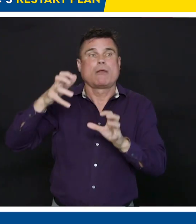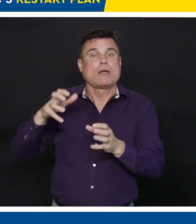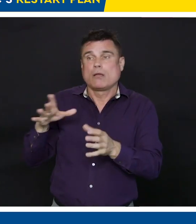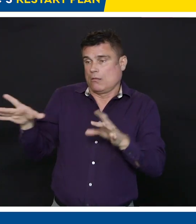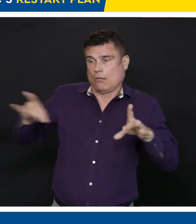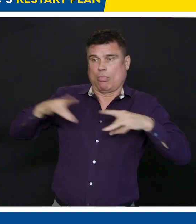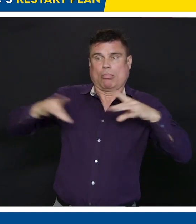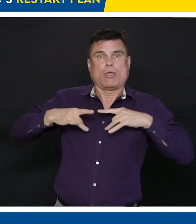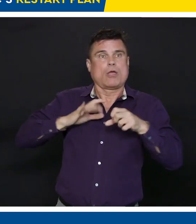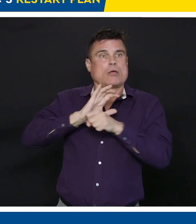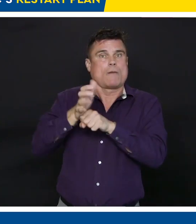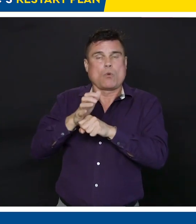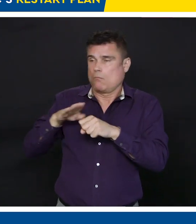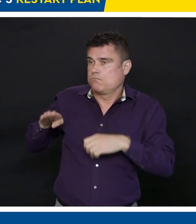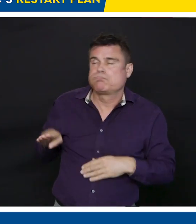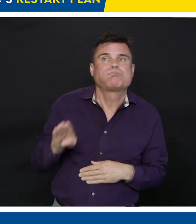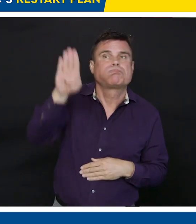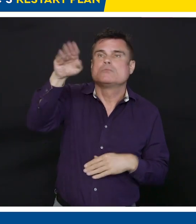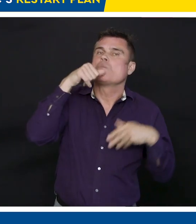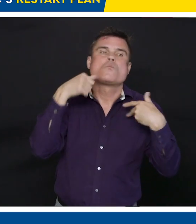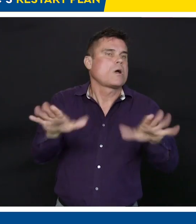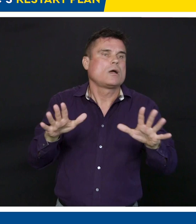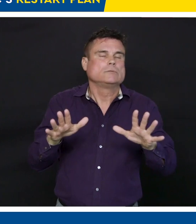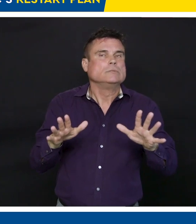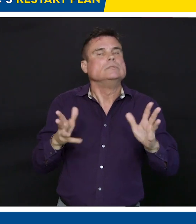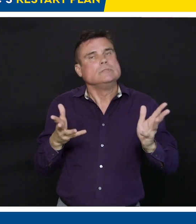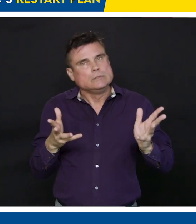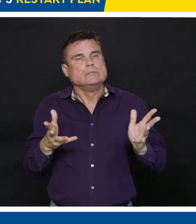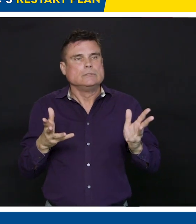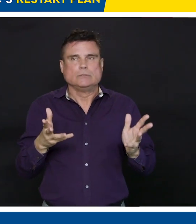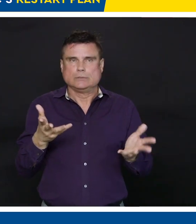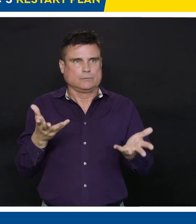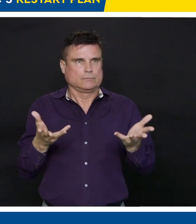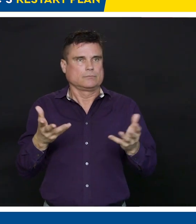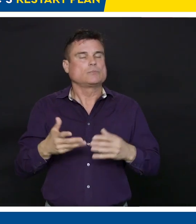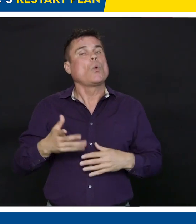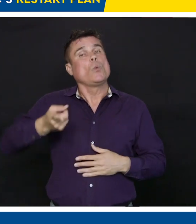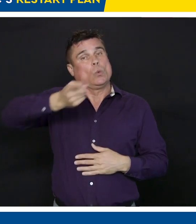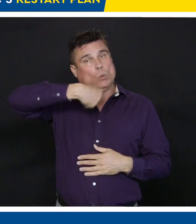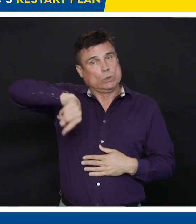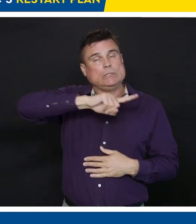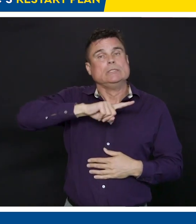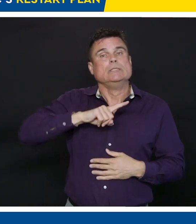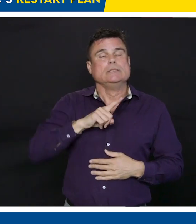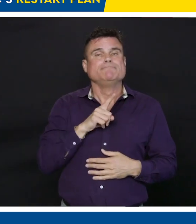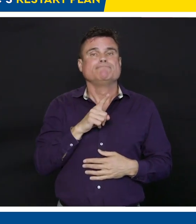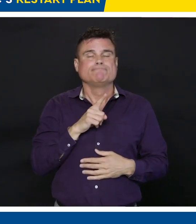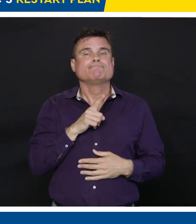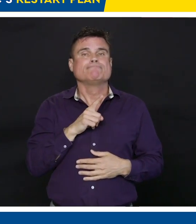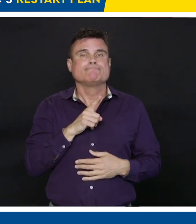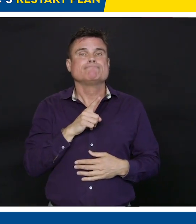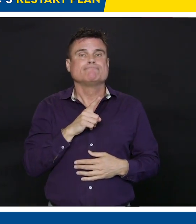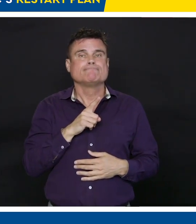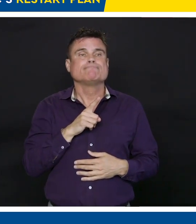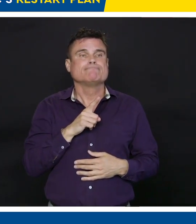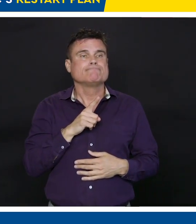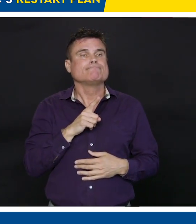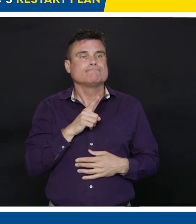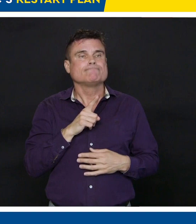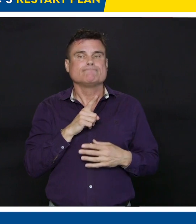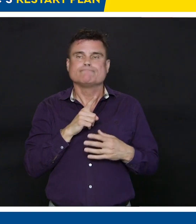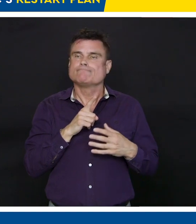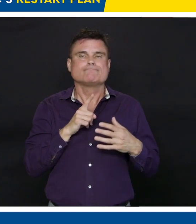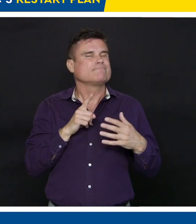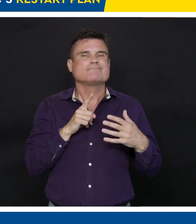We've resisted announcing this plan because oftentimes that's the trigger. People go, oh, good. Horgan just said it's time to get back to normal.